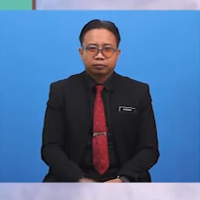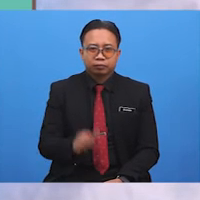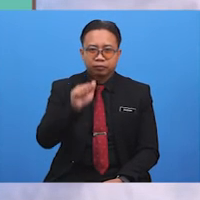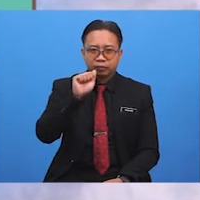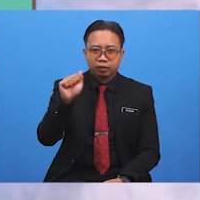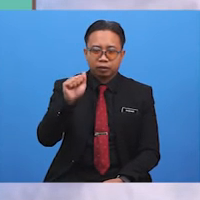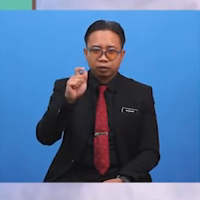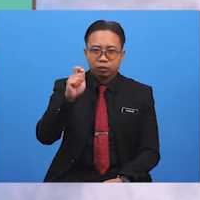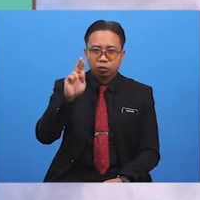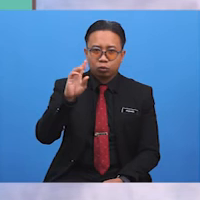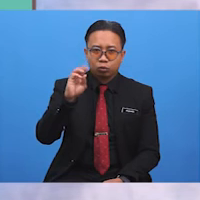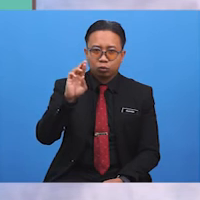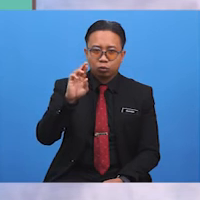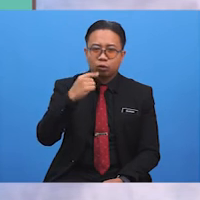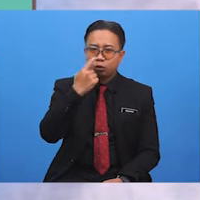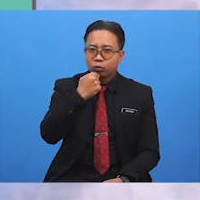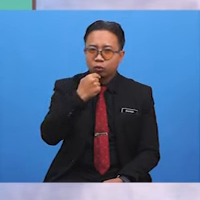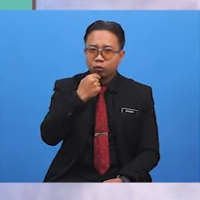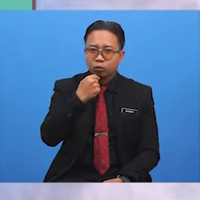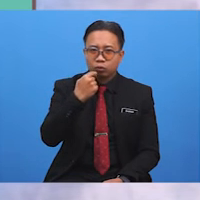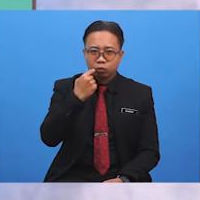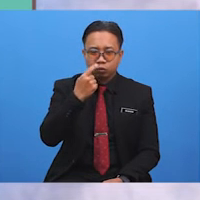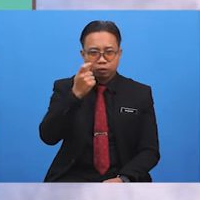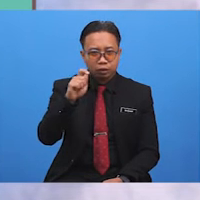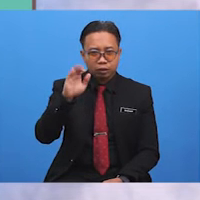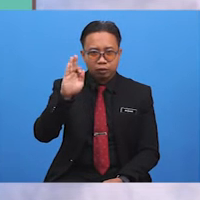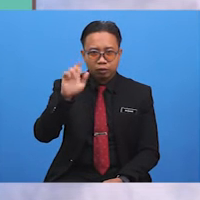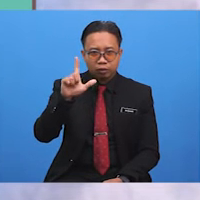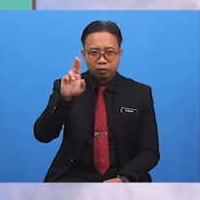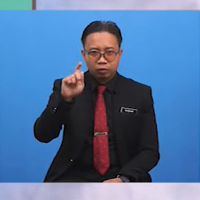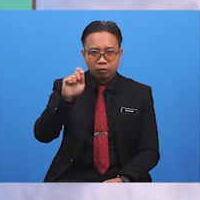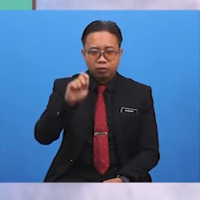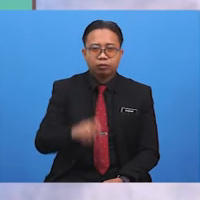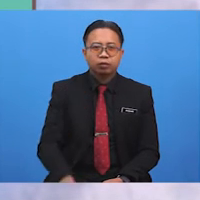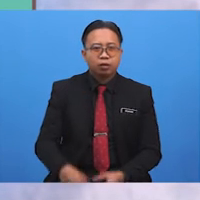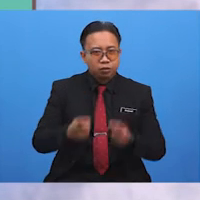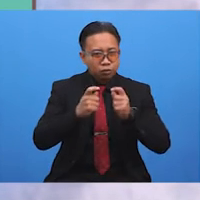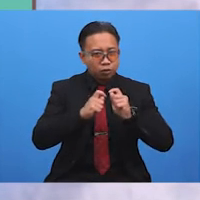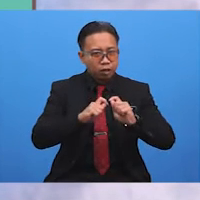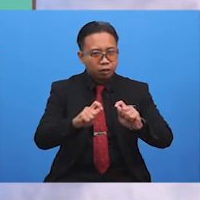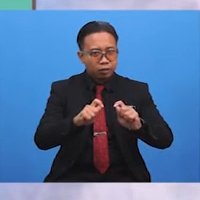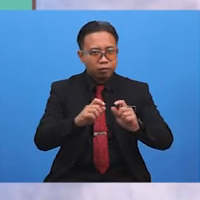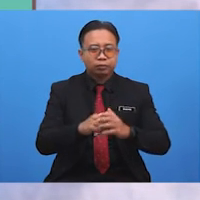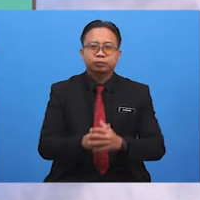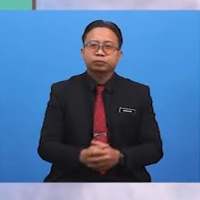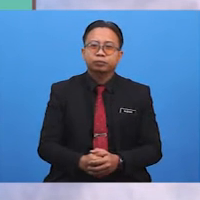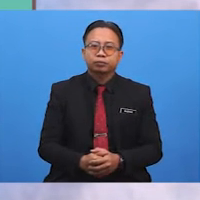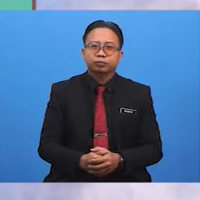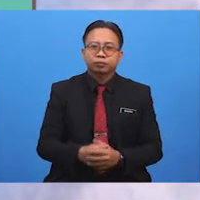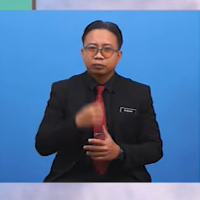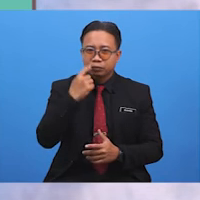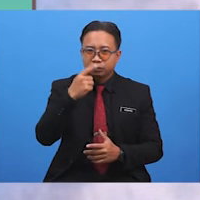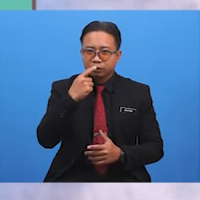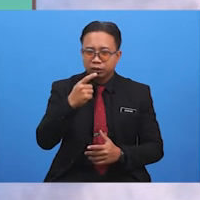A TUDOR who tooted the flute Tried to tooter toot tooters to toot